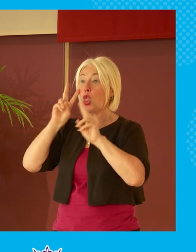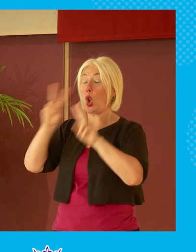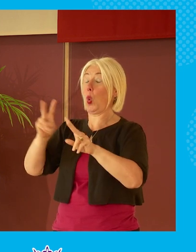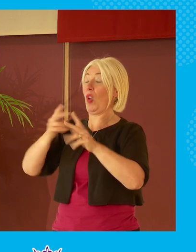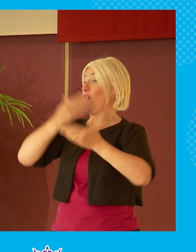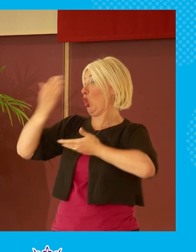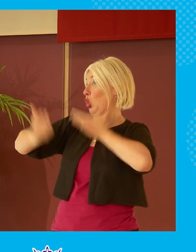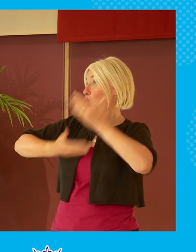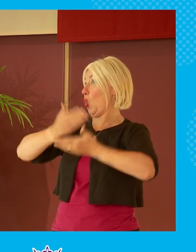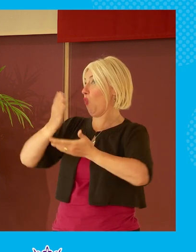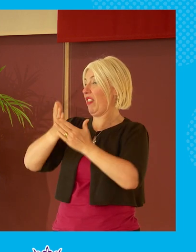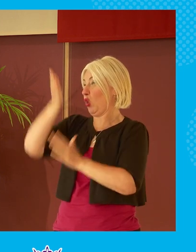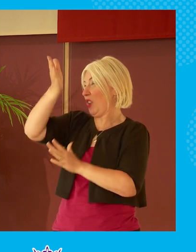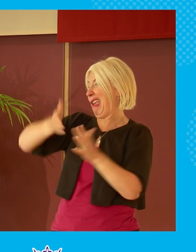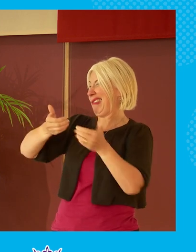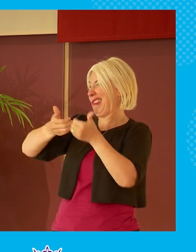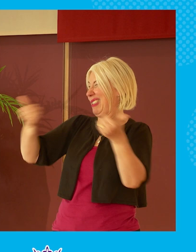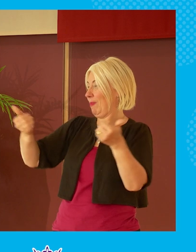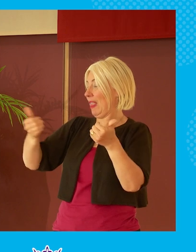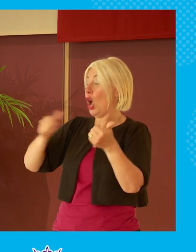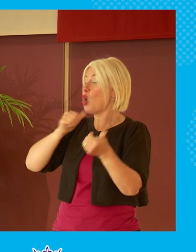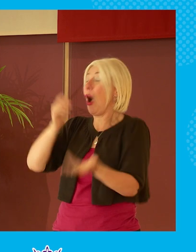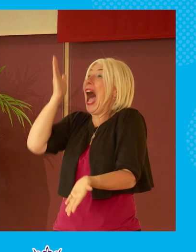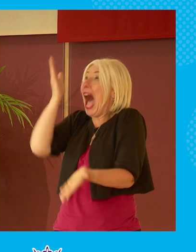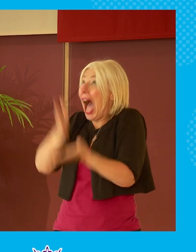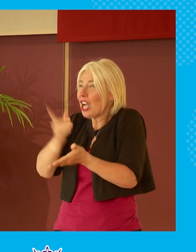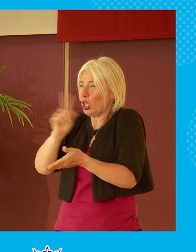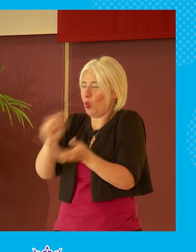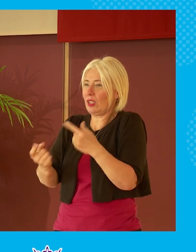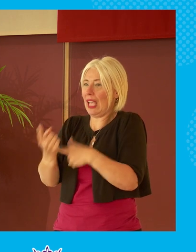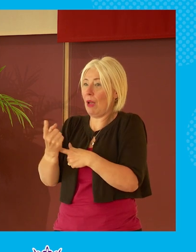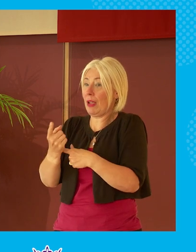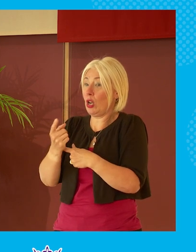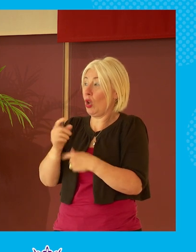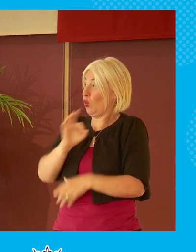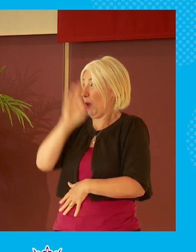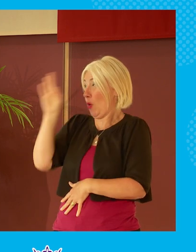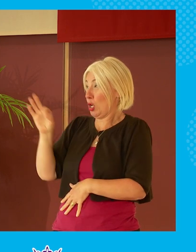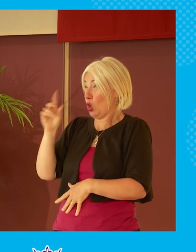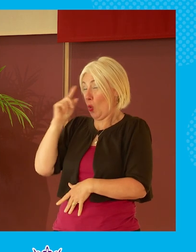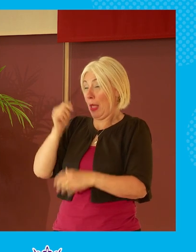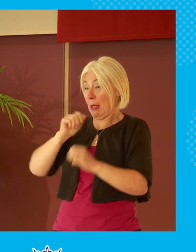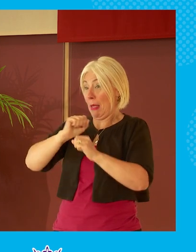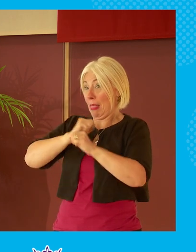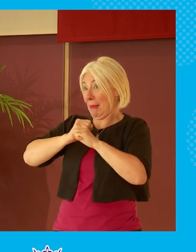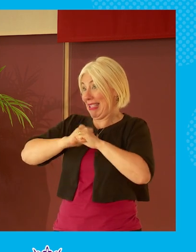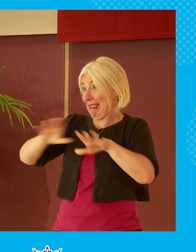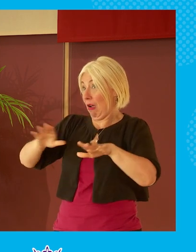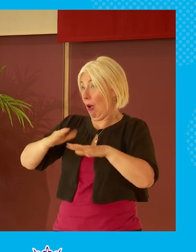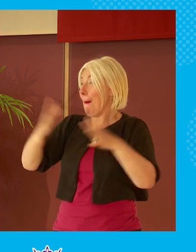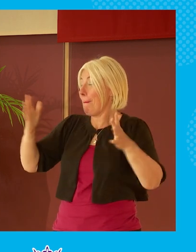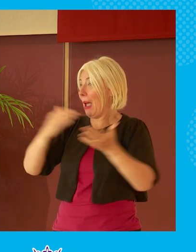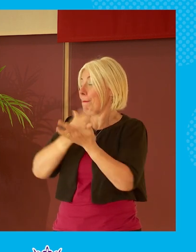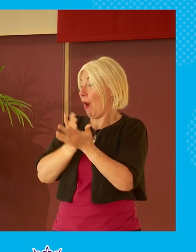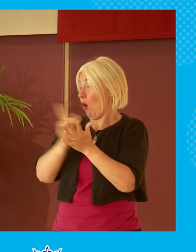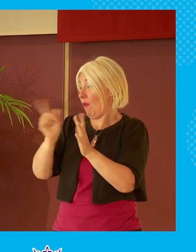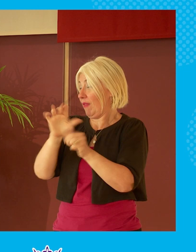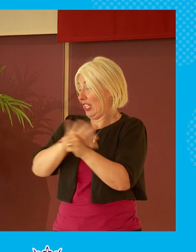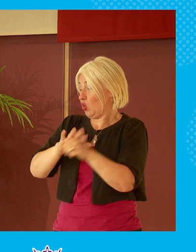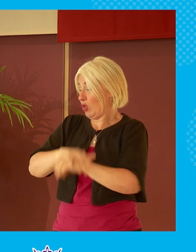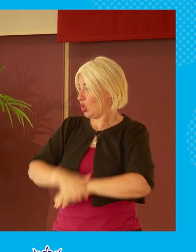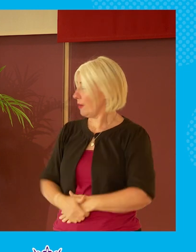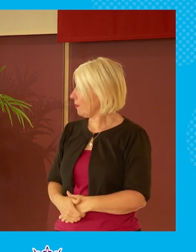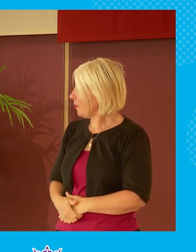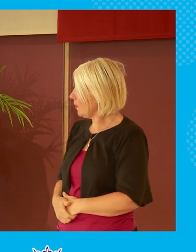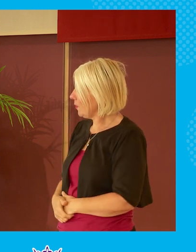on what's actually happening so the question is you know do you think the media is a big part of that okay um i mean